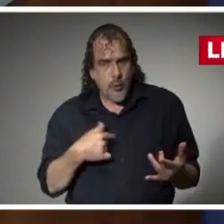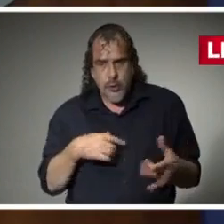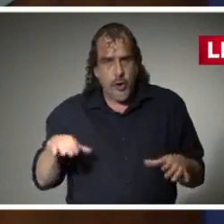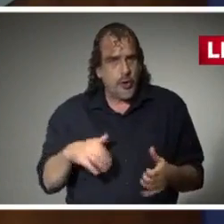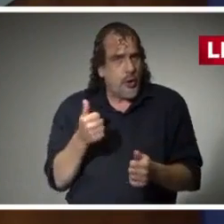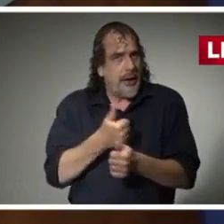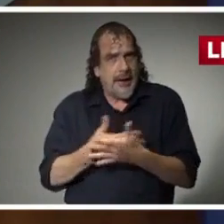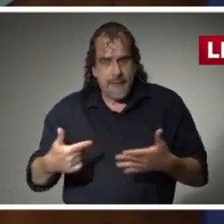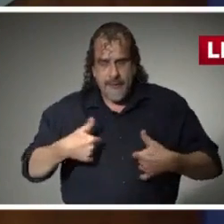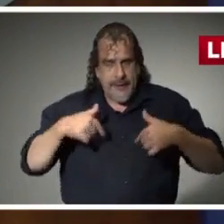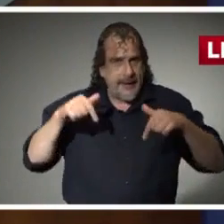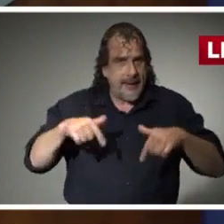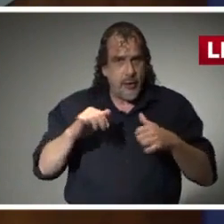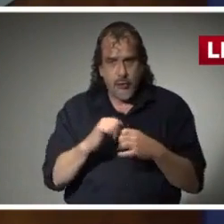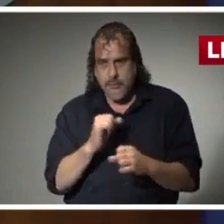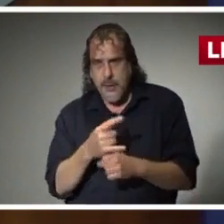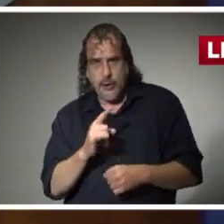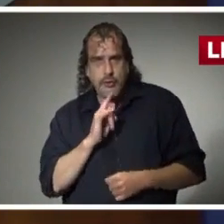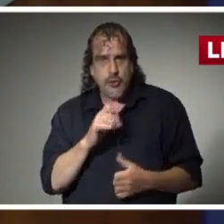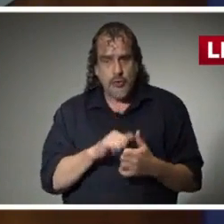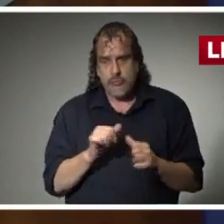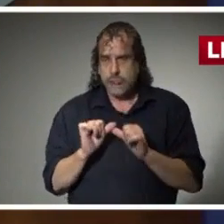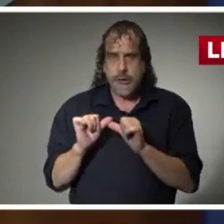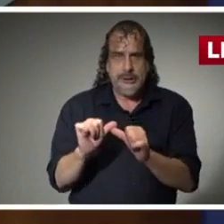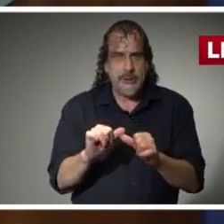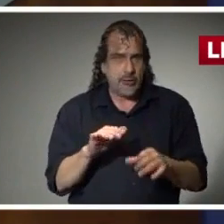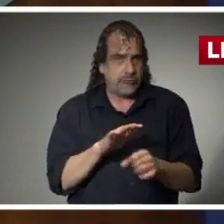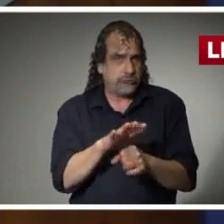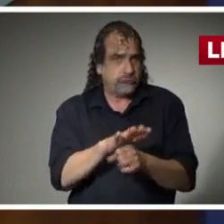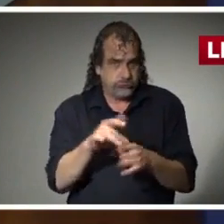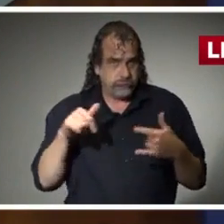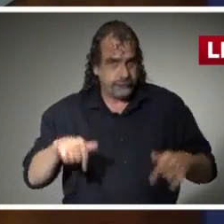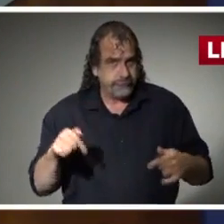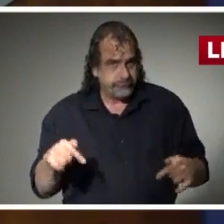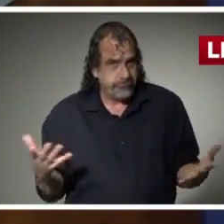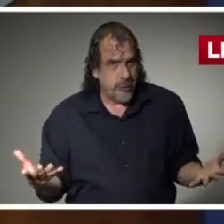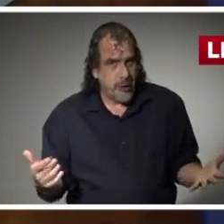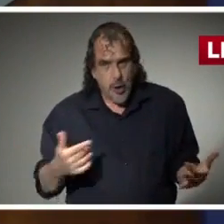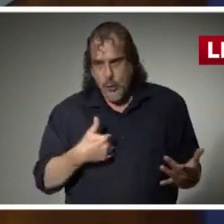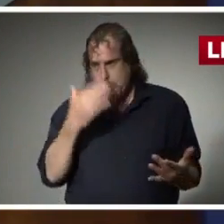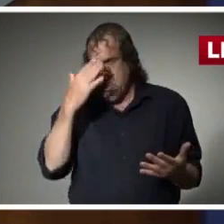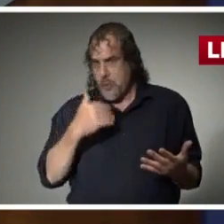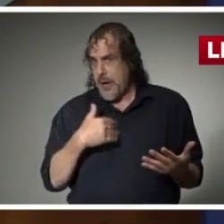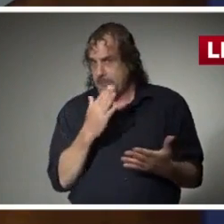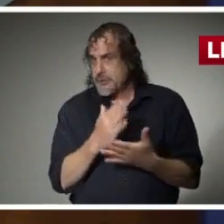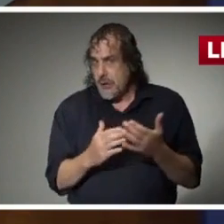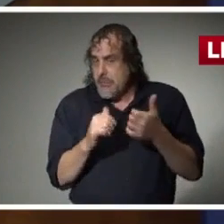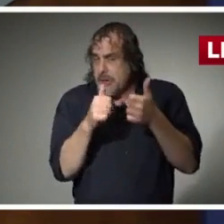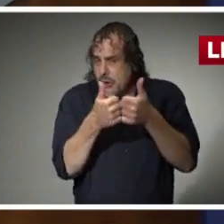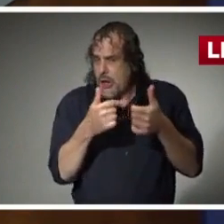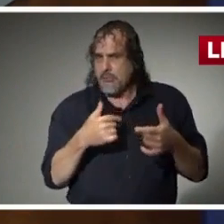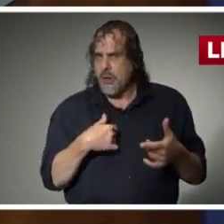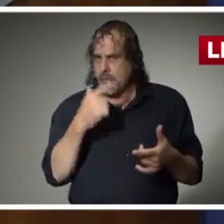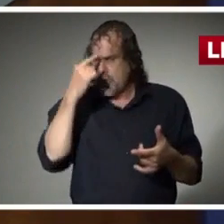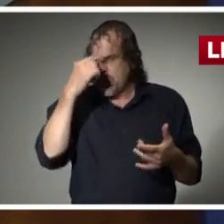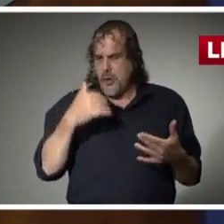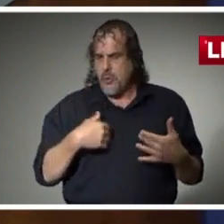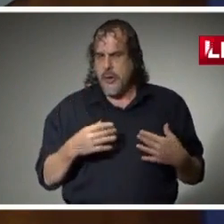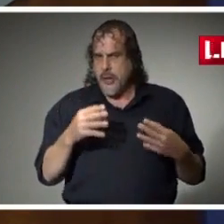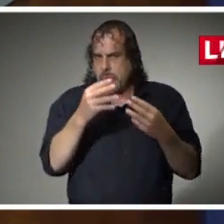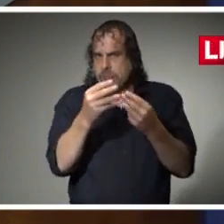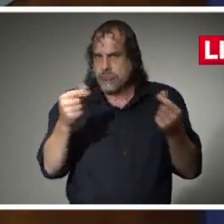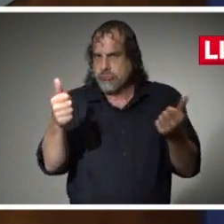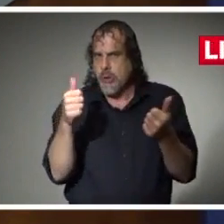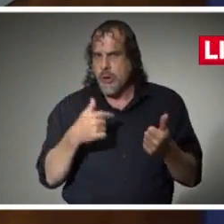our power to make sure that that continues in our state. We know we have some challenges and we're going to do everything in our power